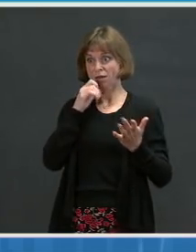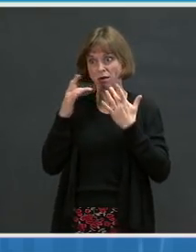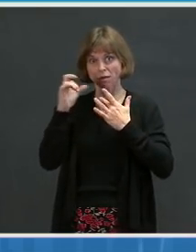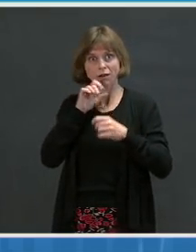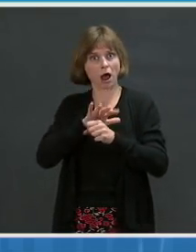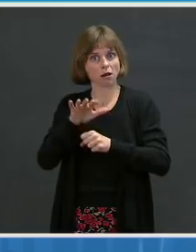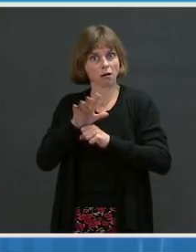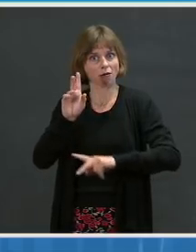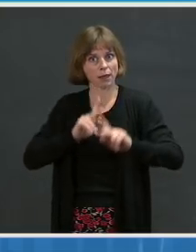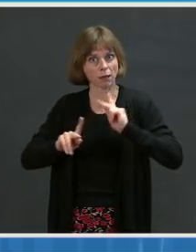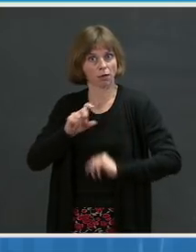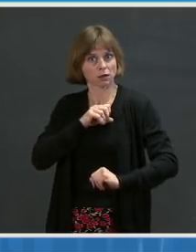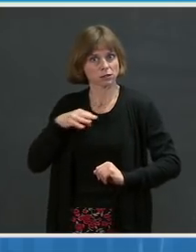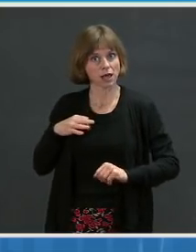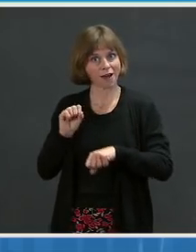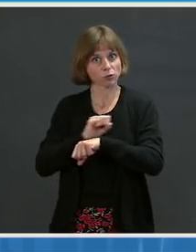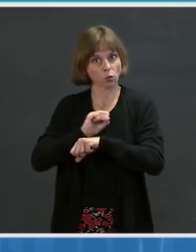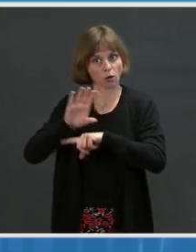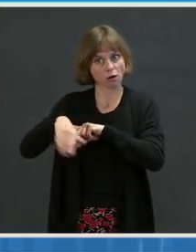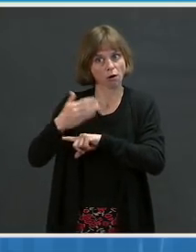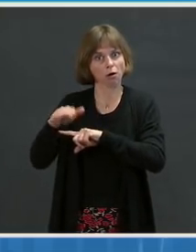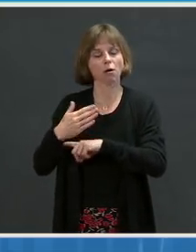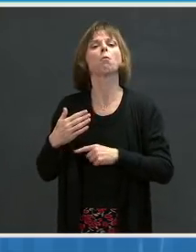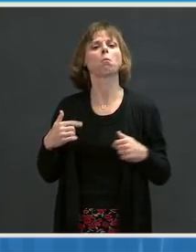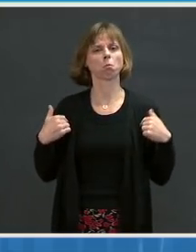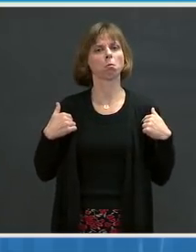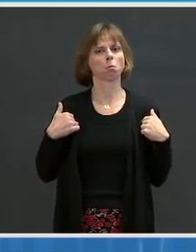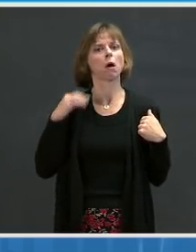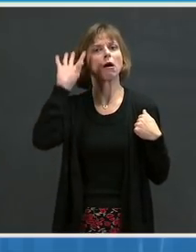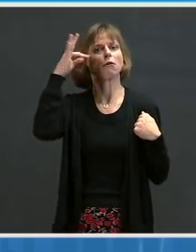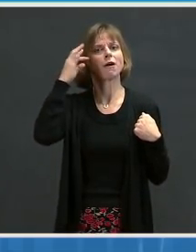the weekends, the federal government stands ready to help.